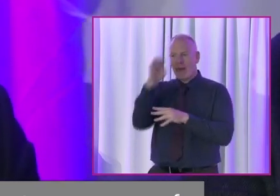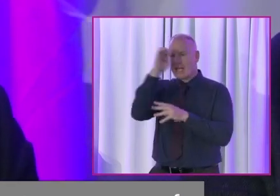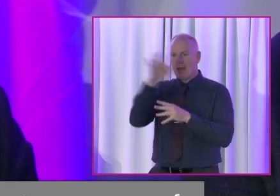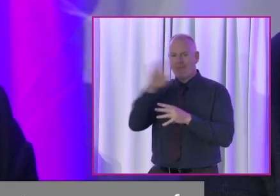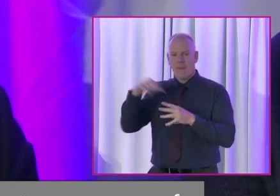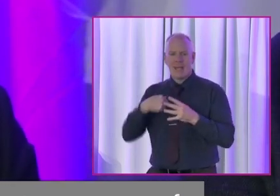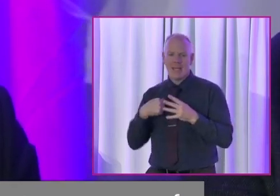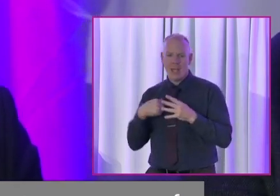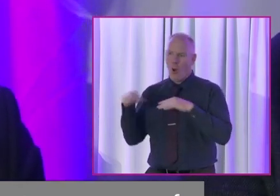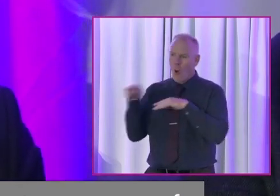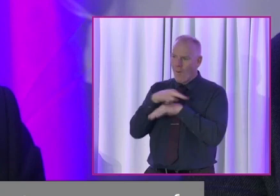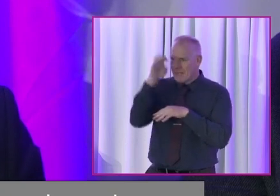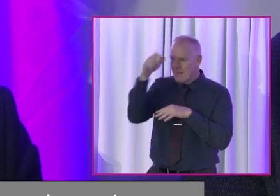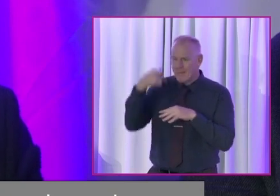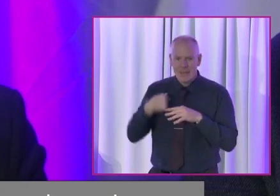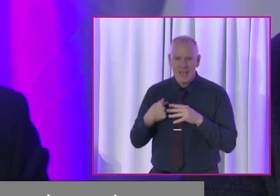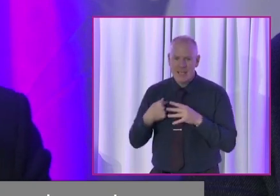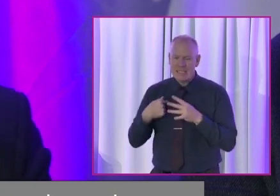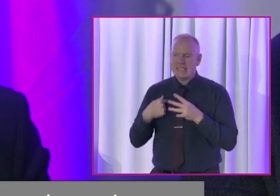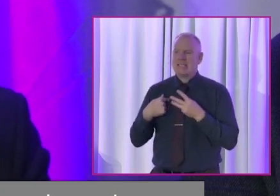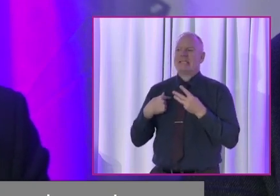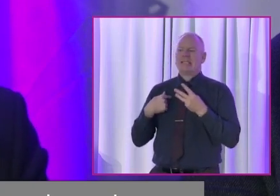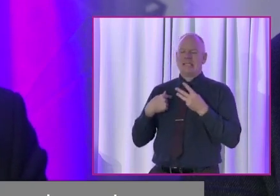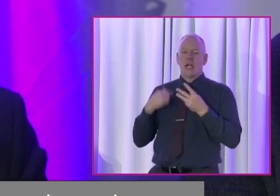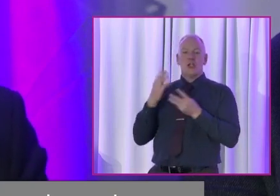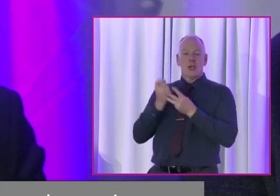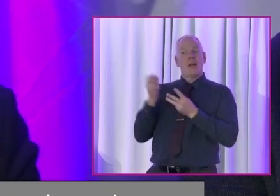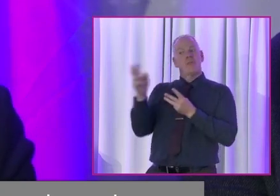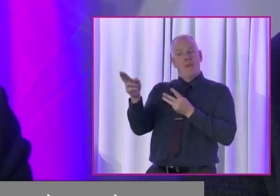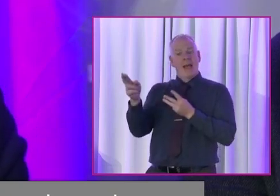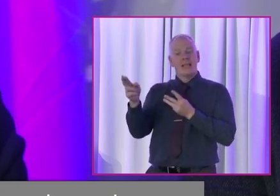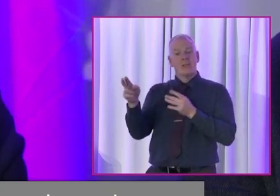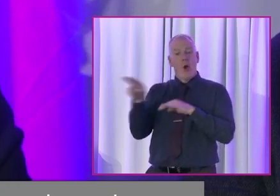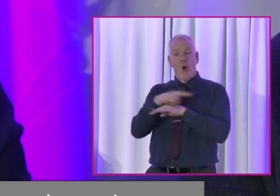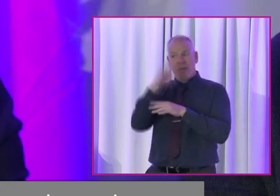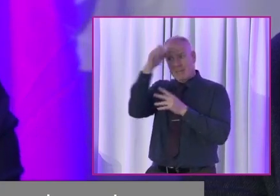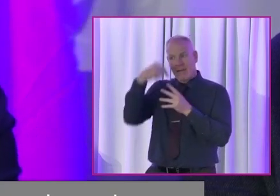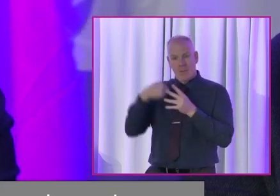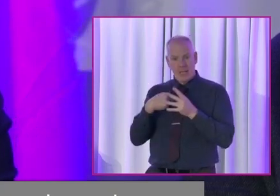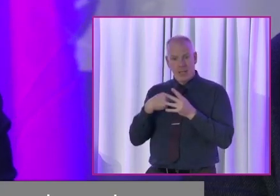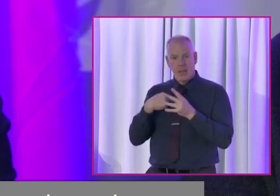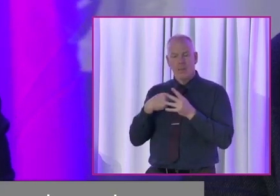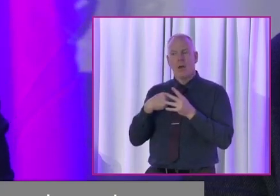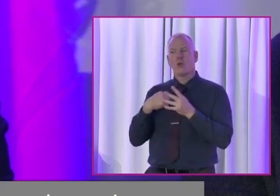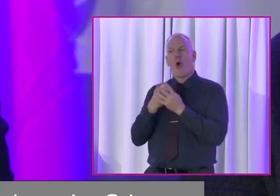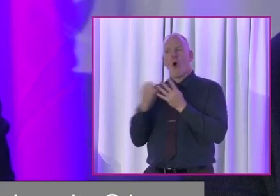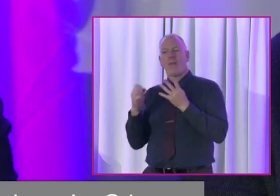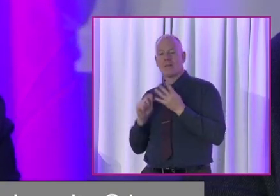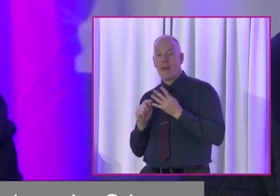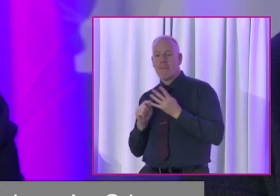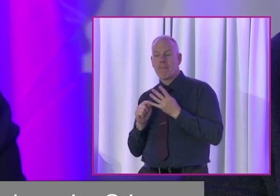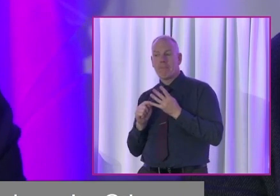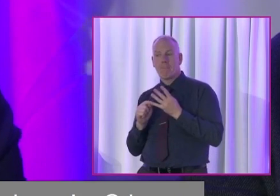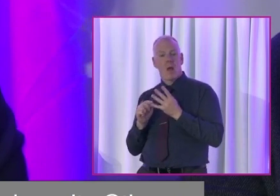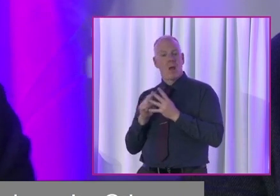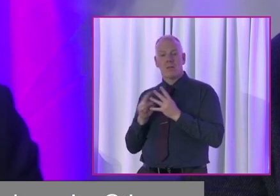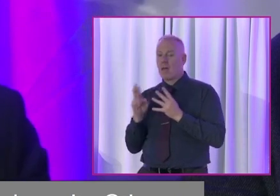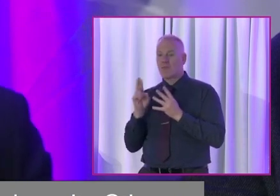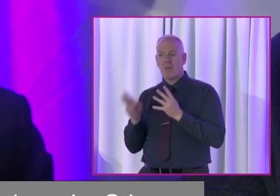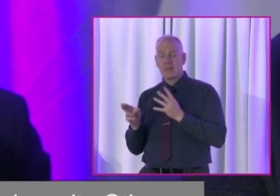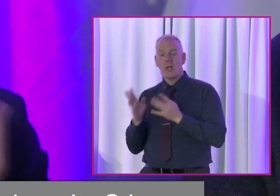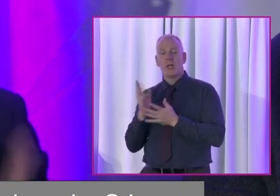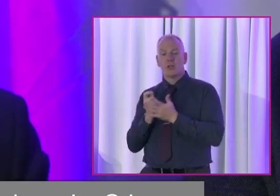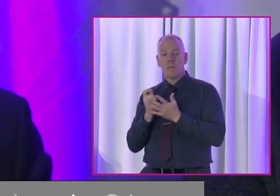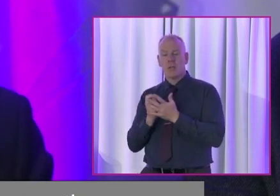there are times when they're right to overestimate me. But on another occasion, they may not be because